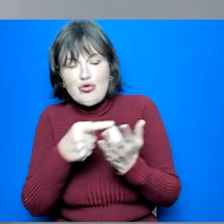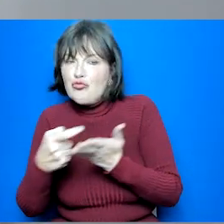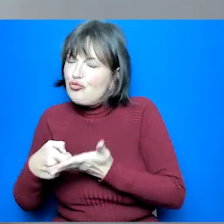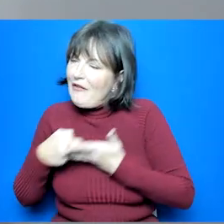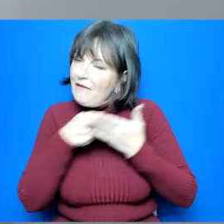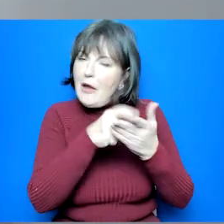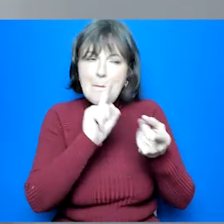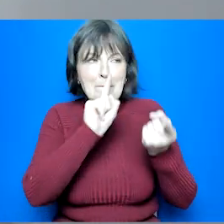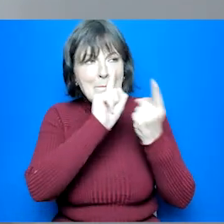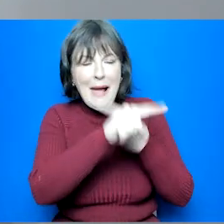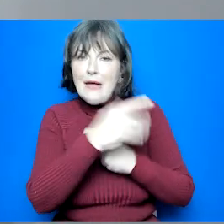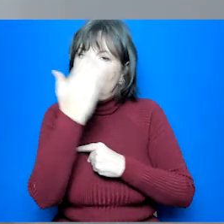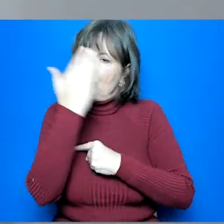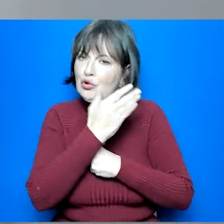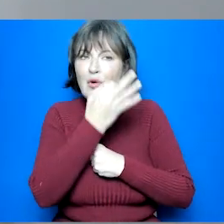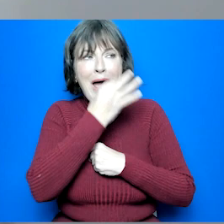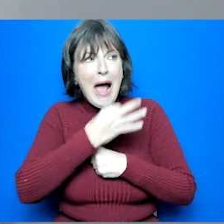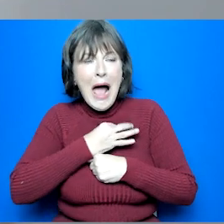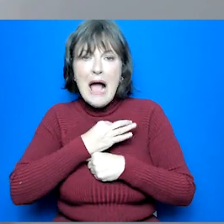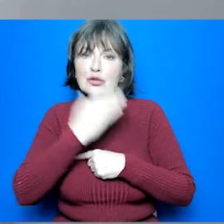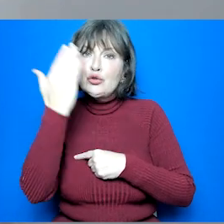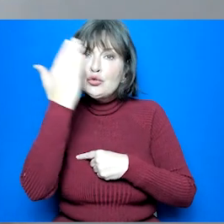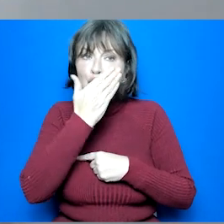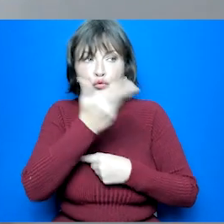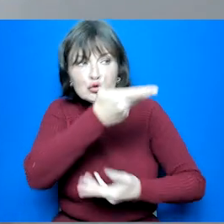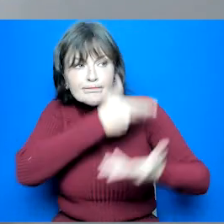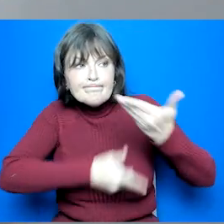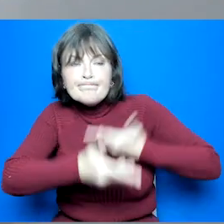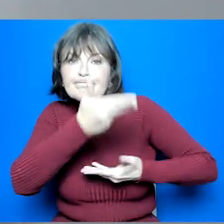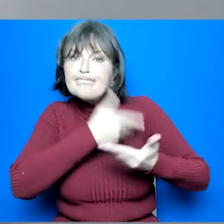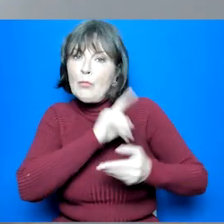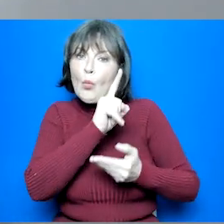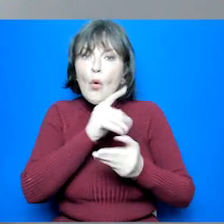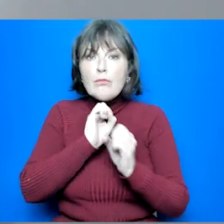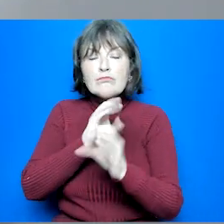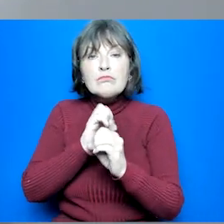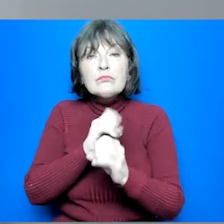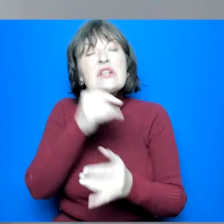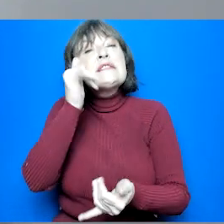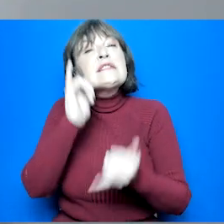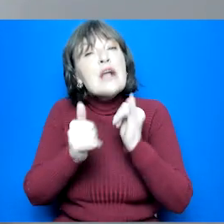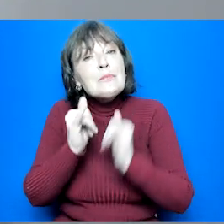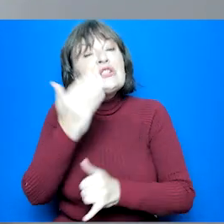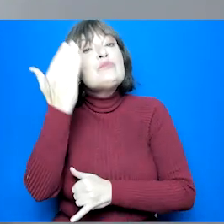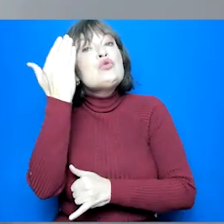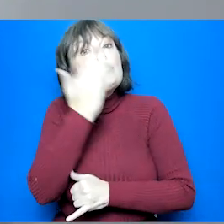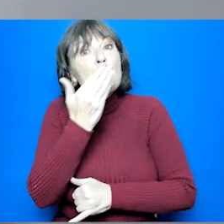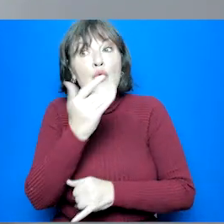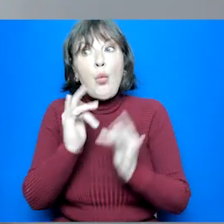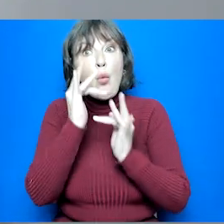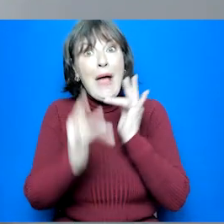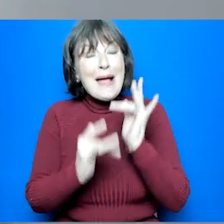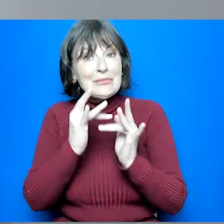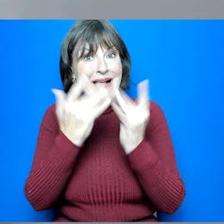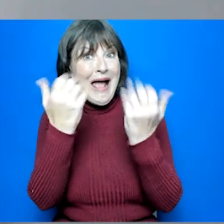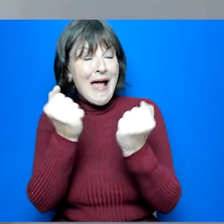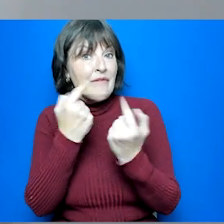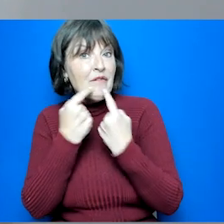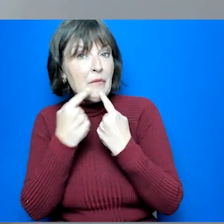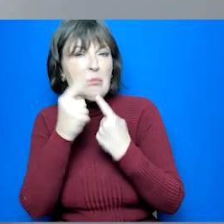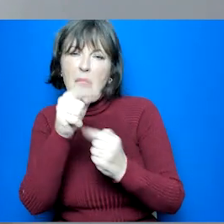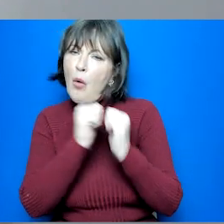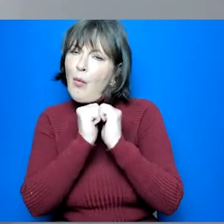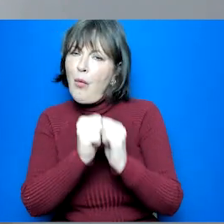their school and asking for full course content that the school offers sometimes the school website have some information but definitely best to check with the school directly.